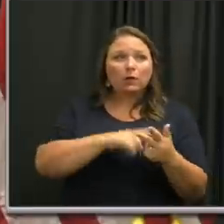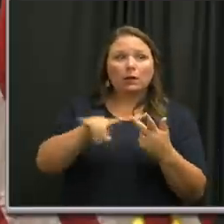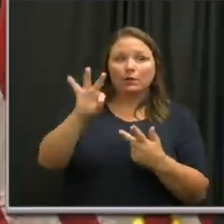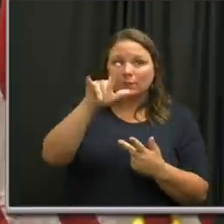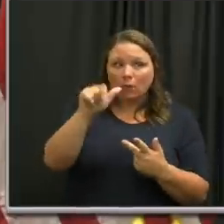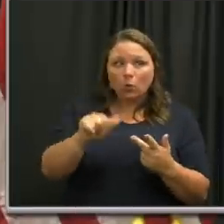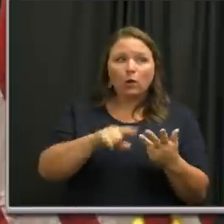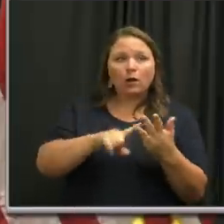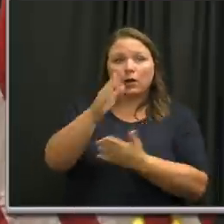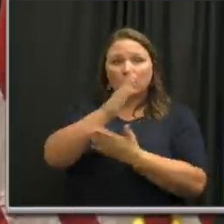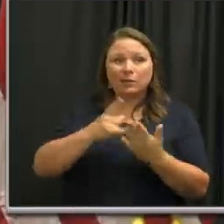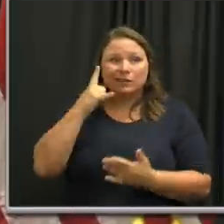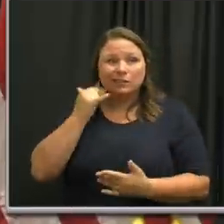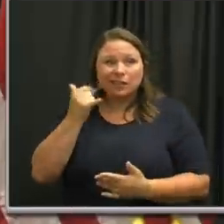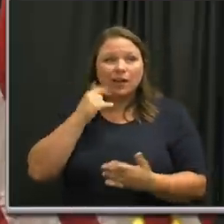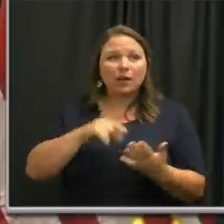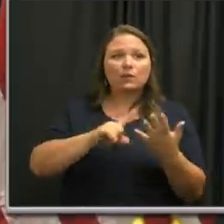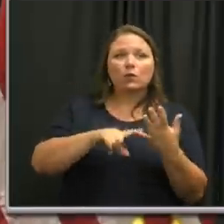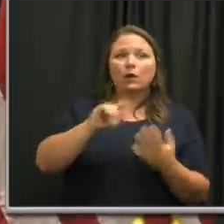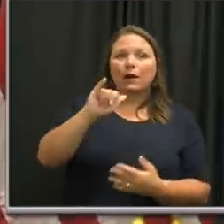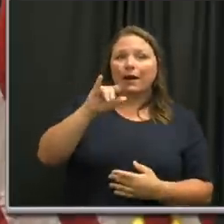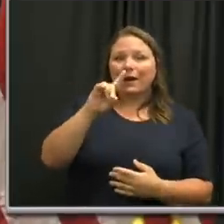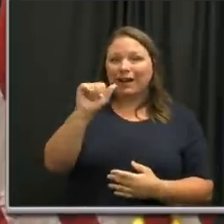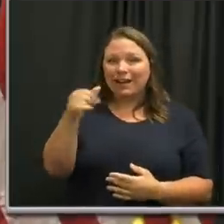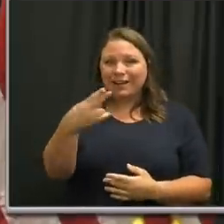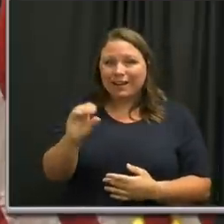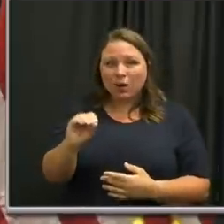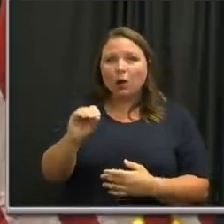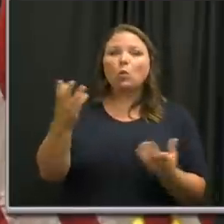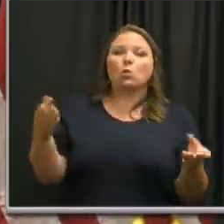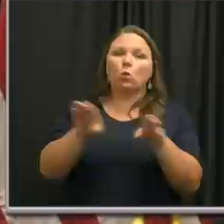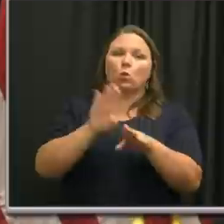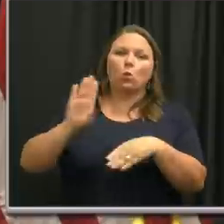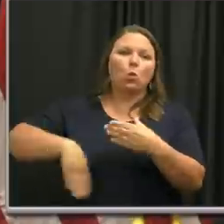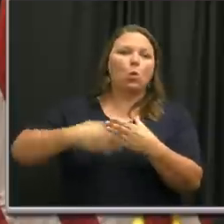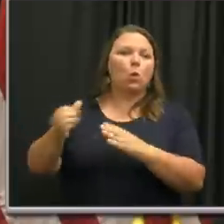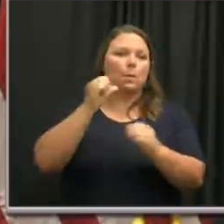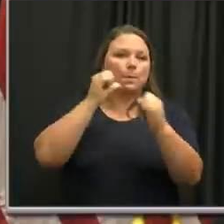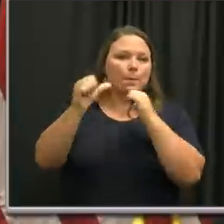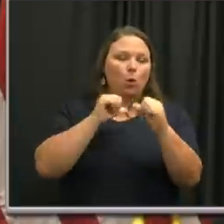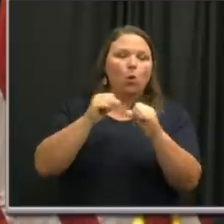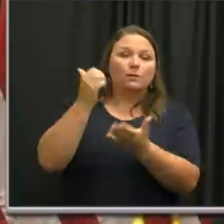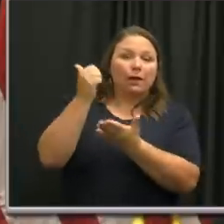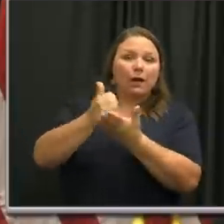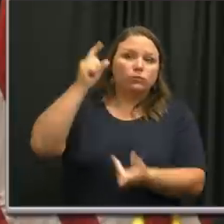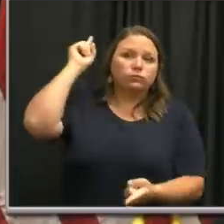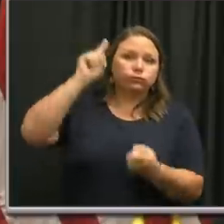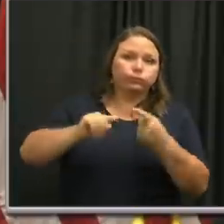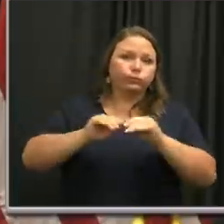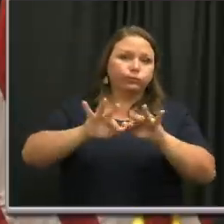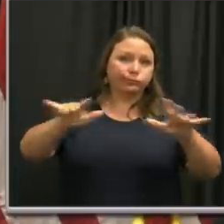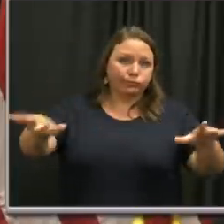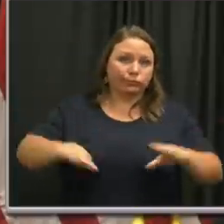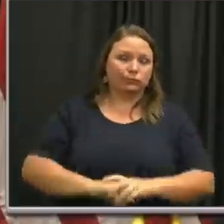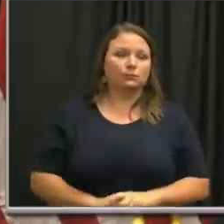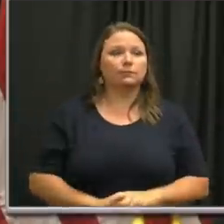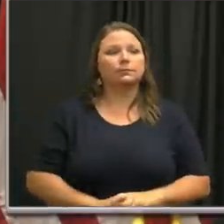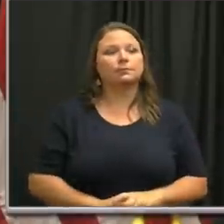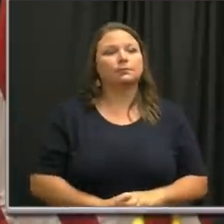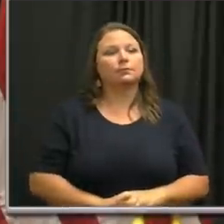California and Idaho closed all its bars ahead of the Independence Day weekend to slow the spread of the virus.